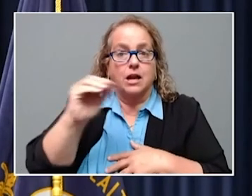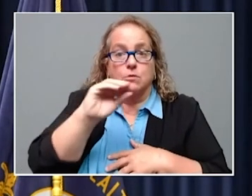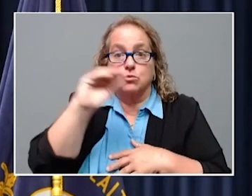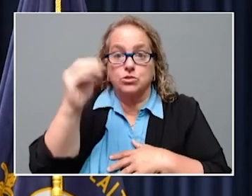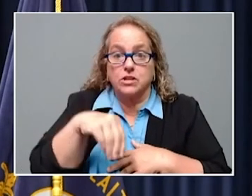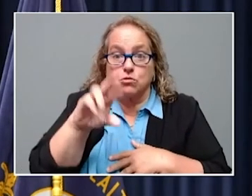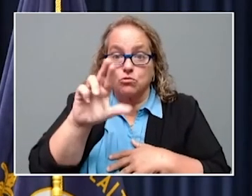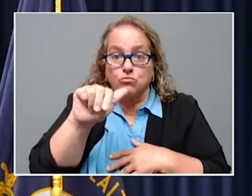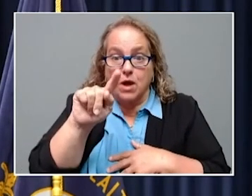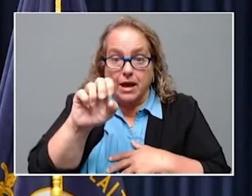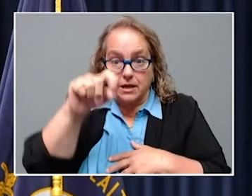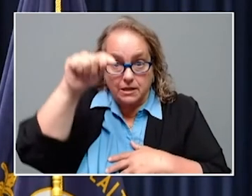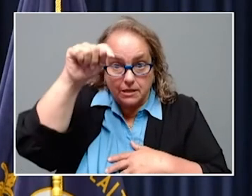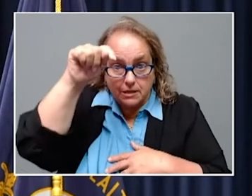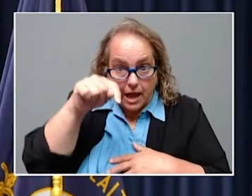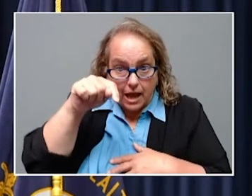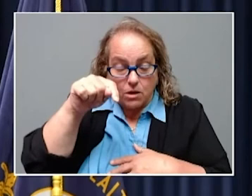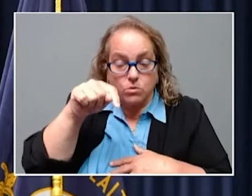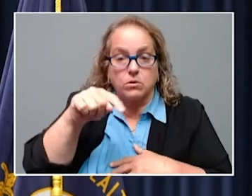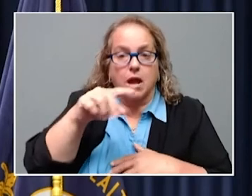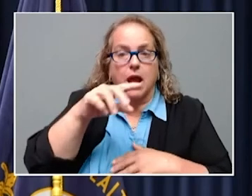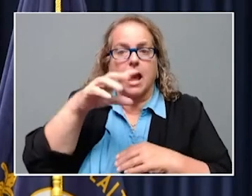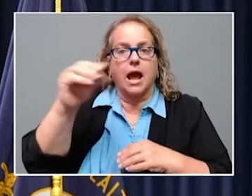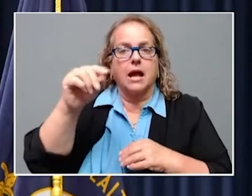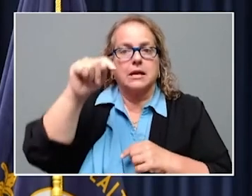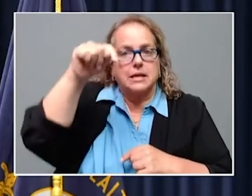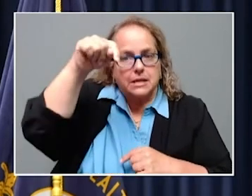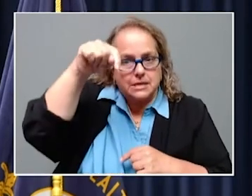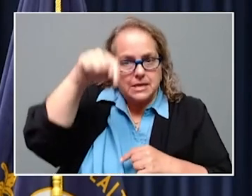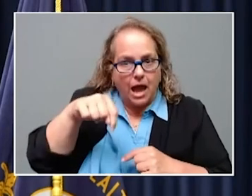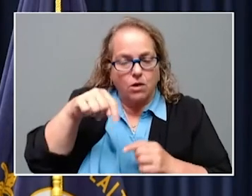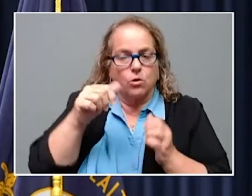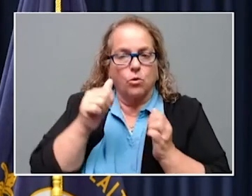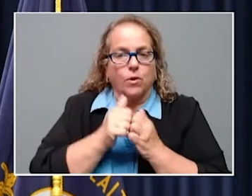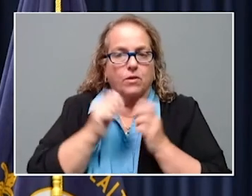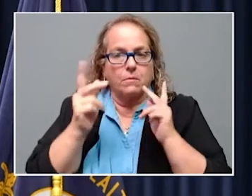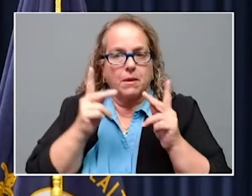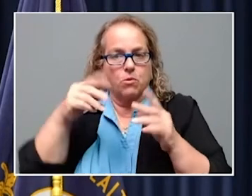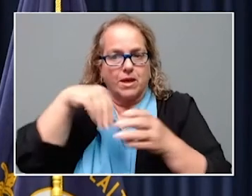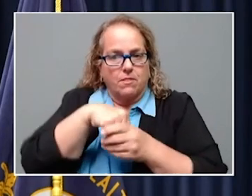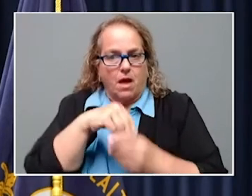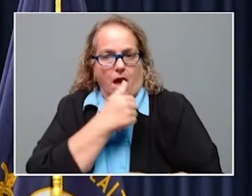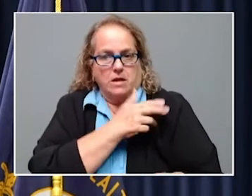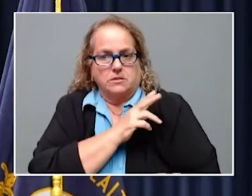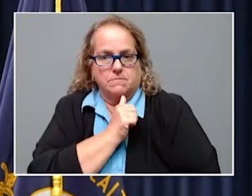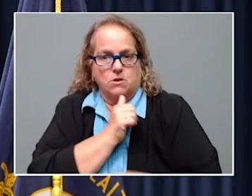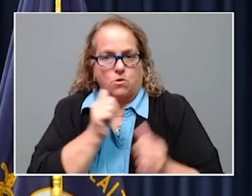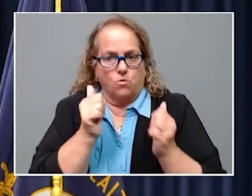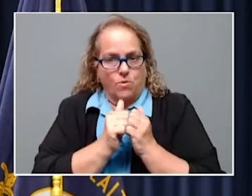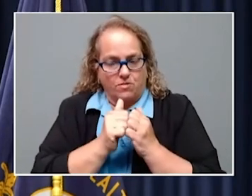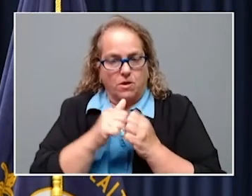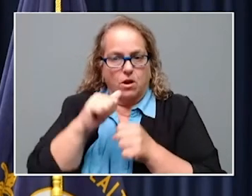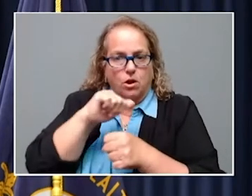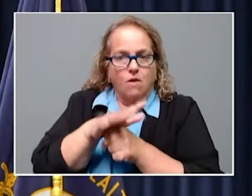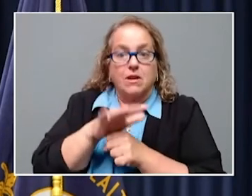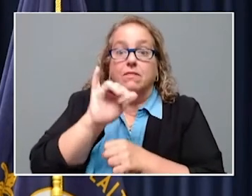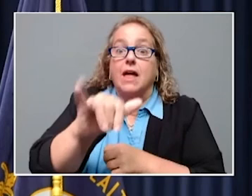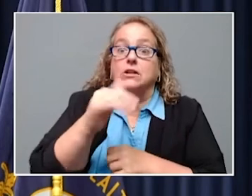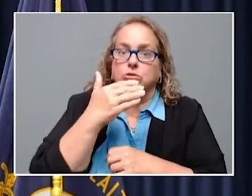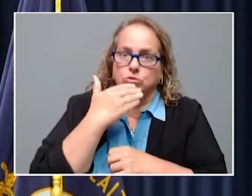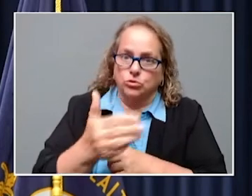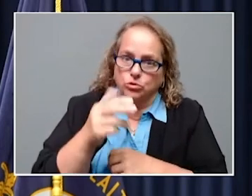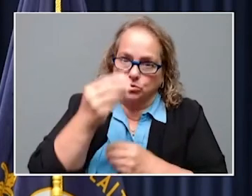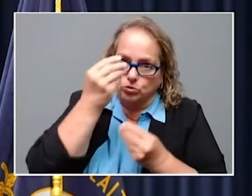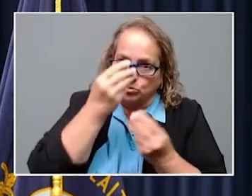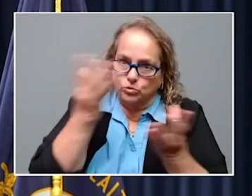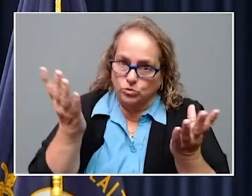decrease in folks in the hospital with COVID. That's the good news. The tough